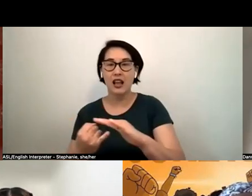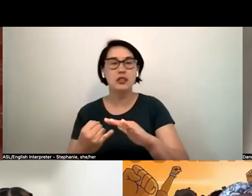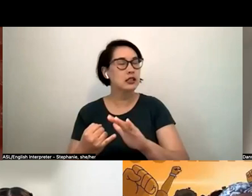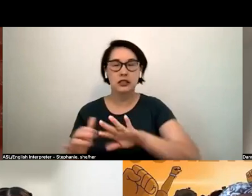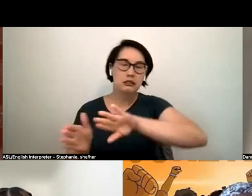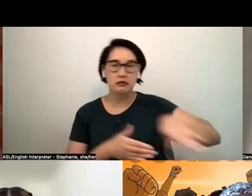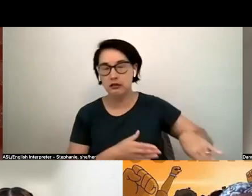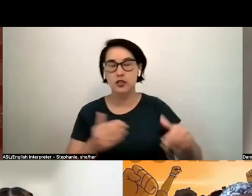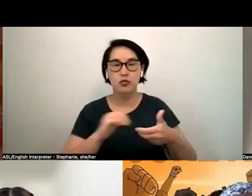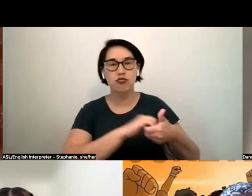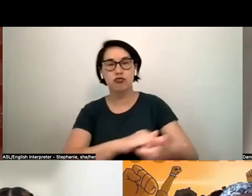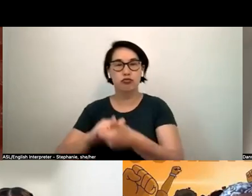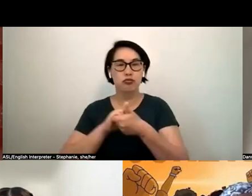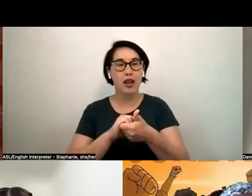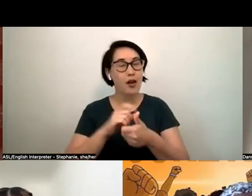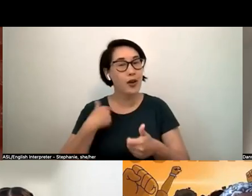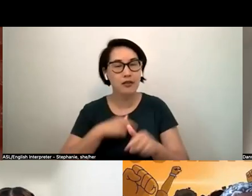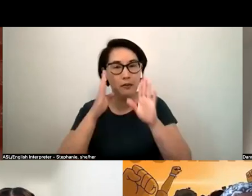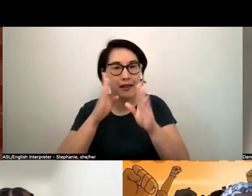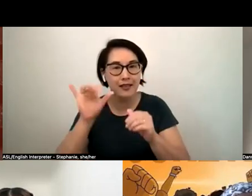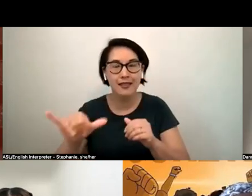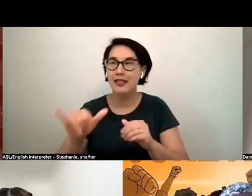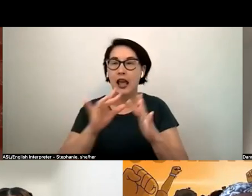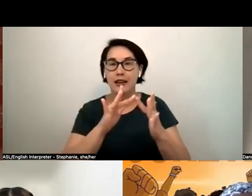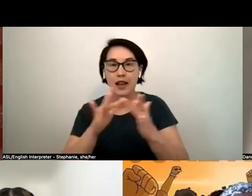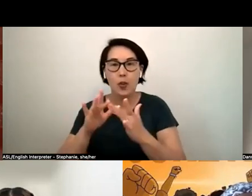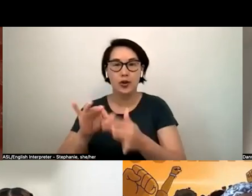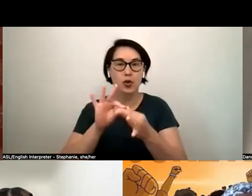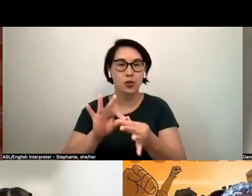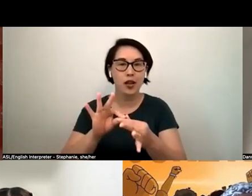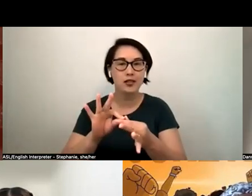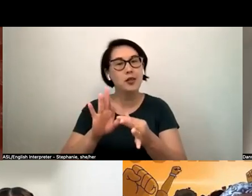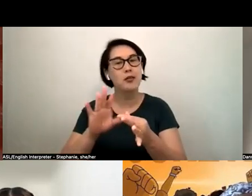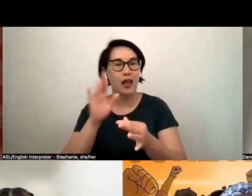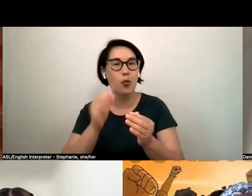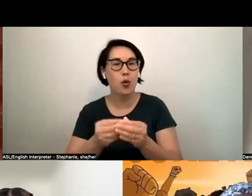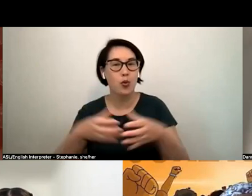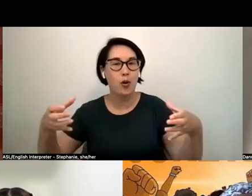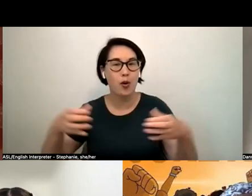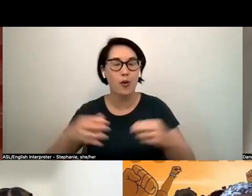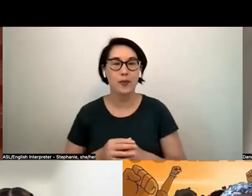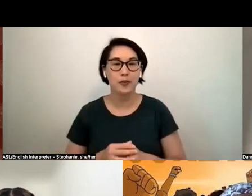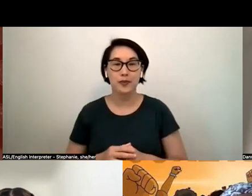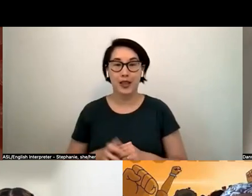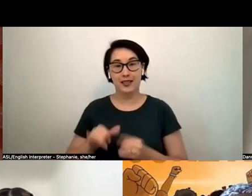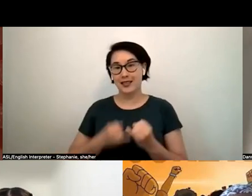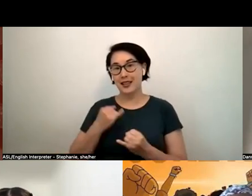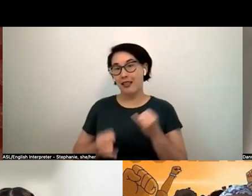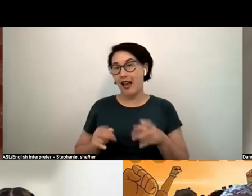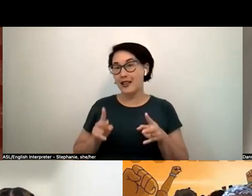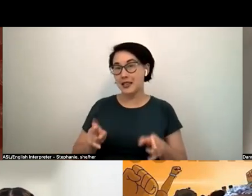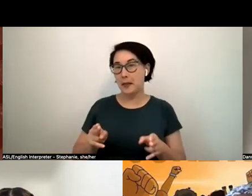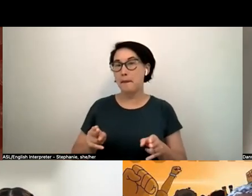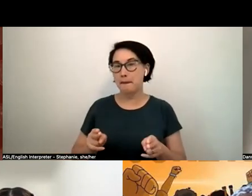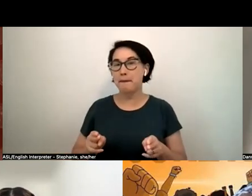pay more attention to that because those are the networks and the relationships that will grow and this last clip that we're going to show